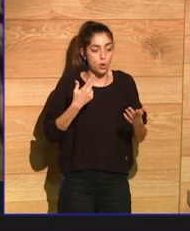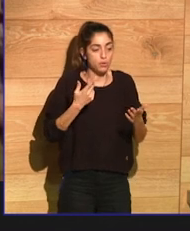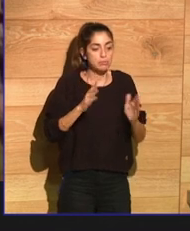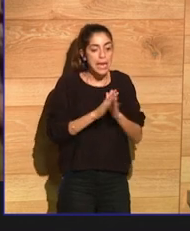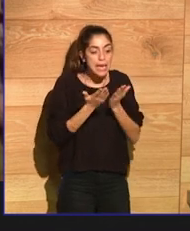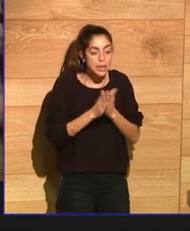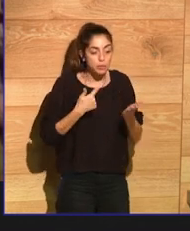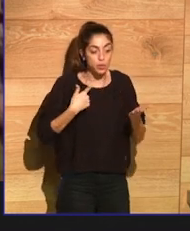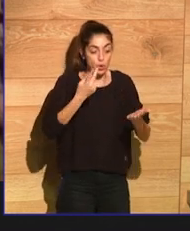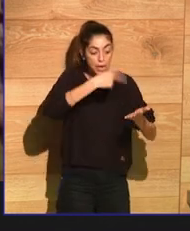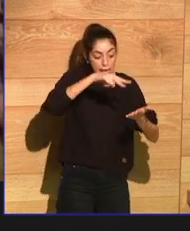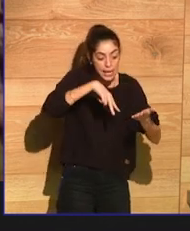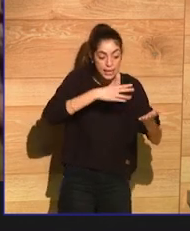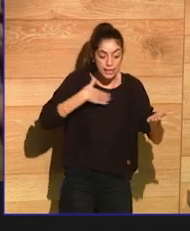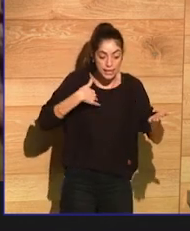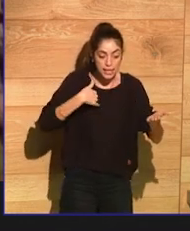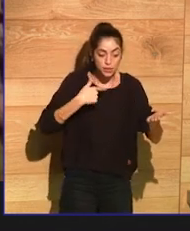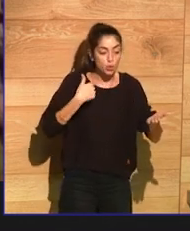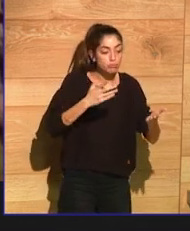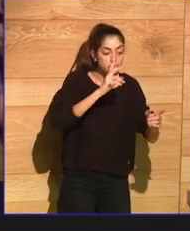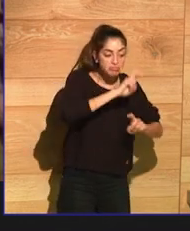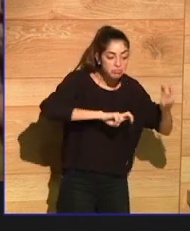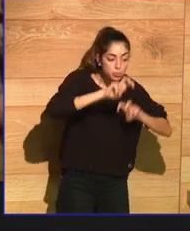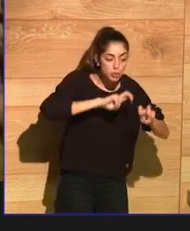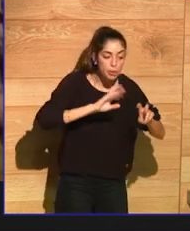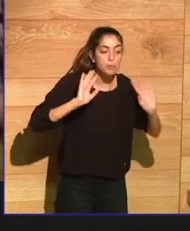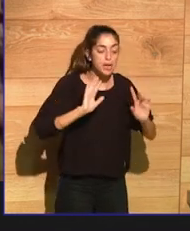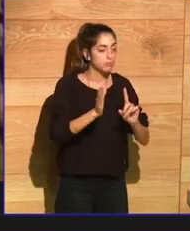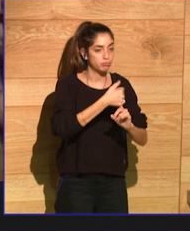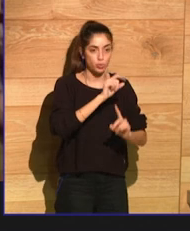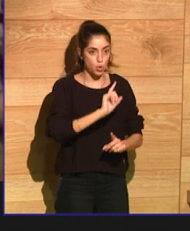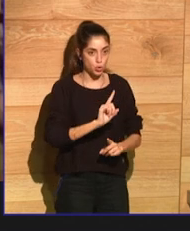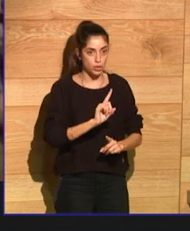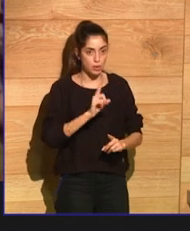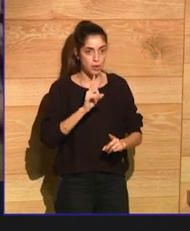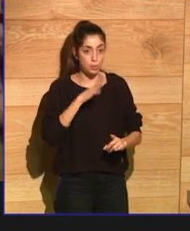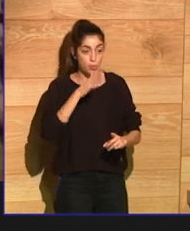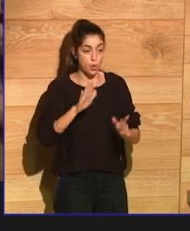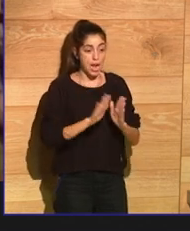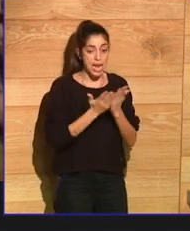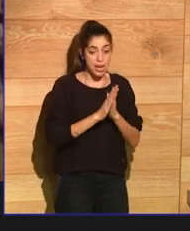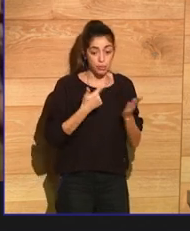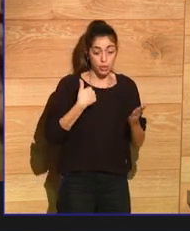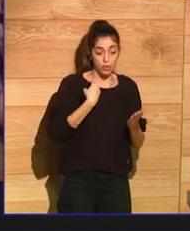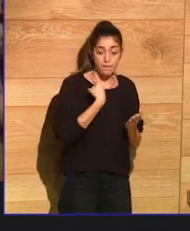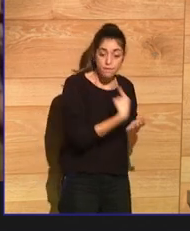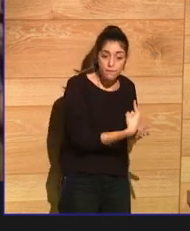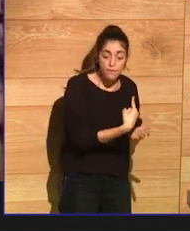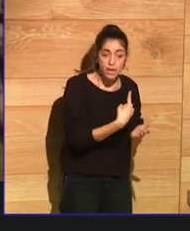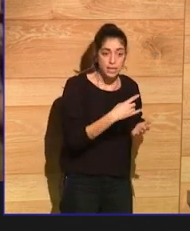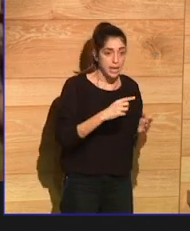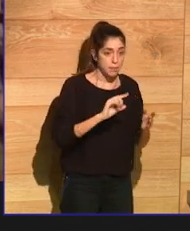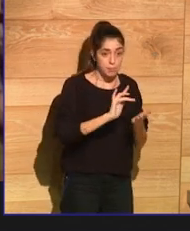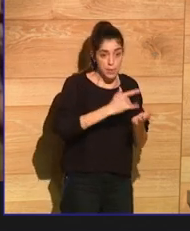really no books that really that grabbed me from the first page. And so rather than